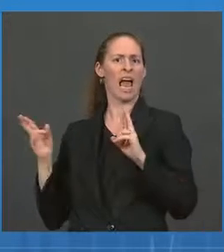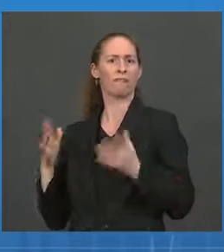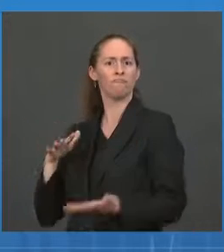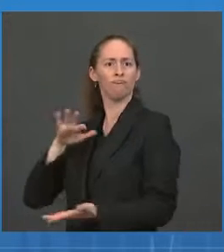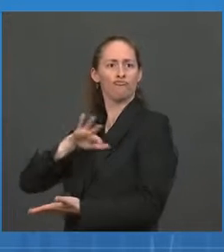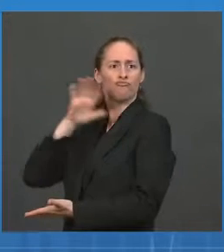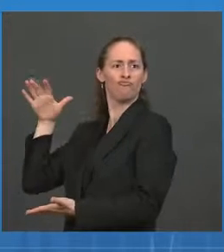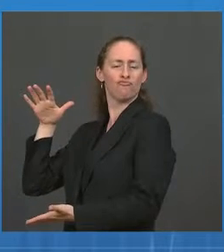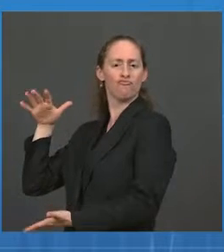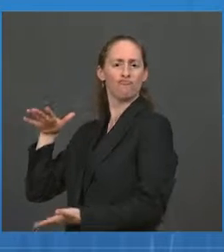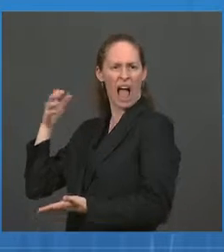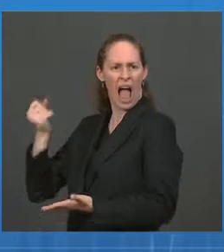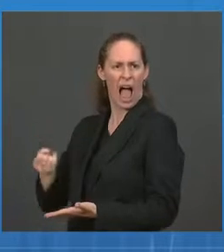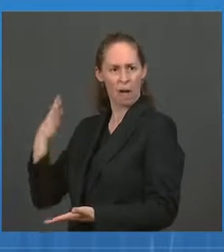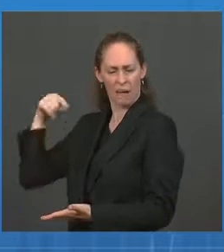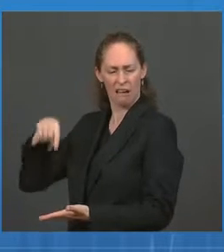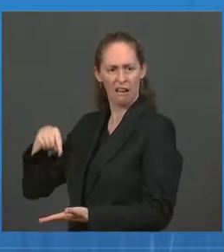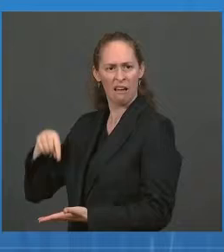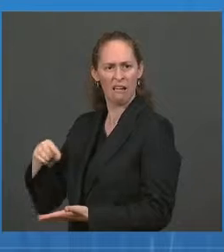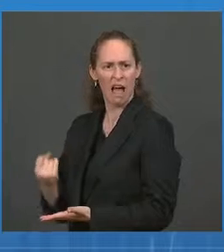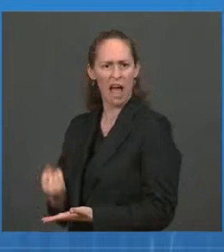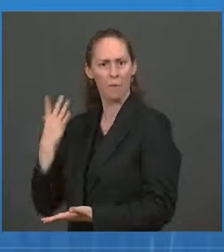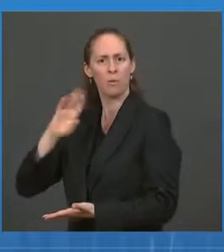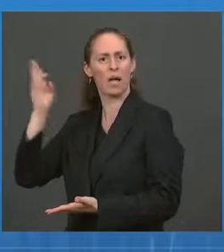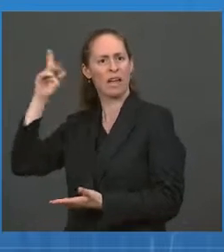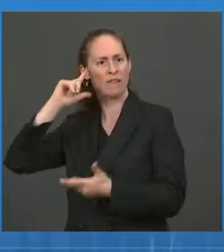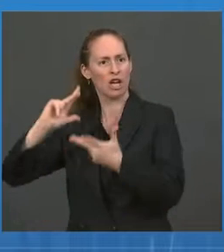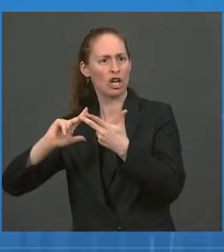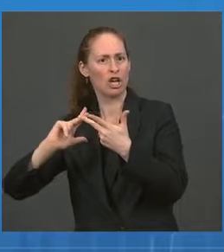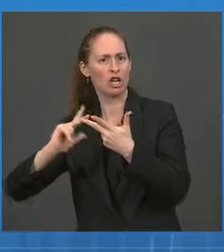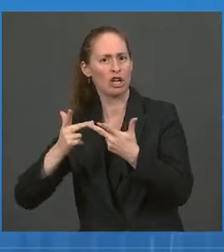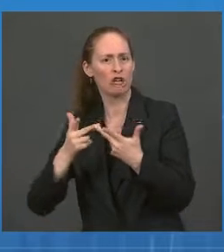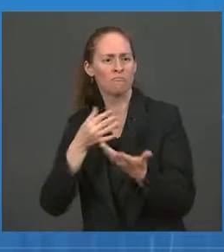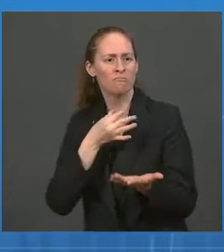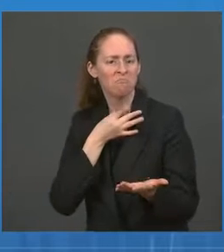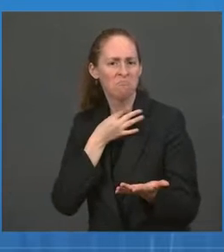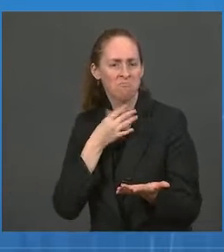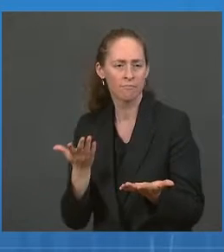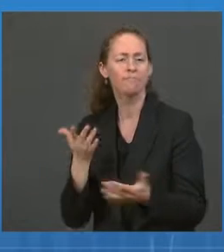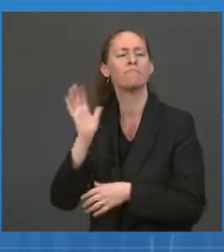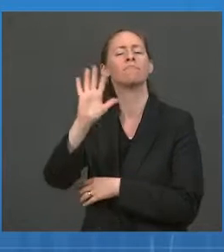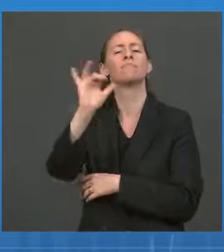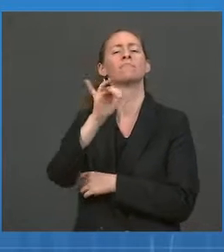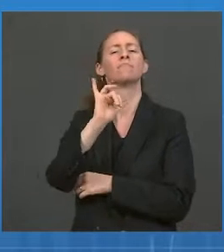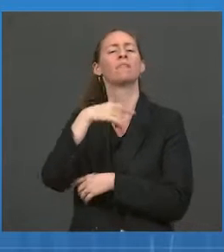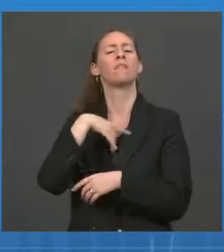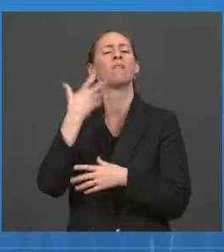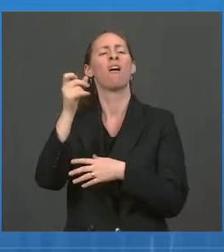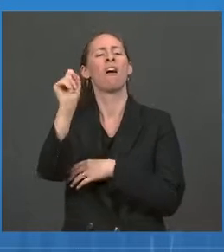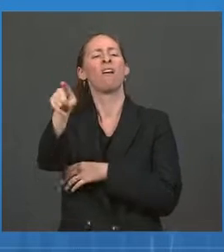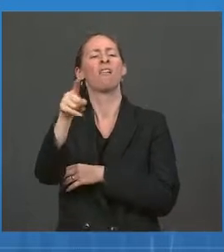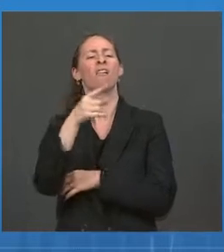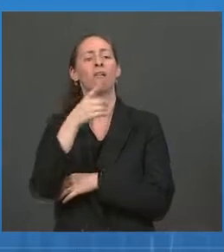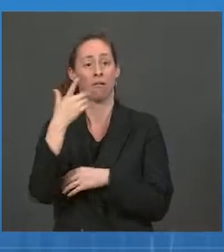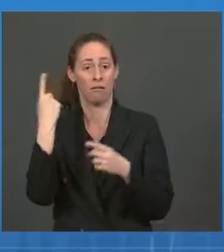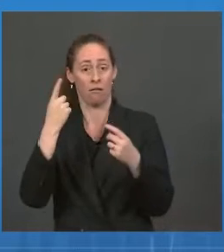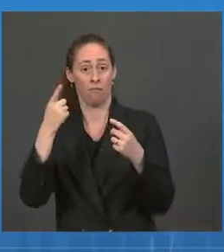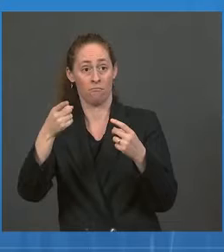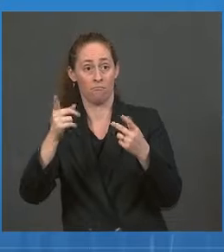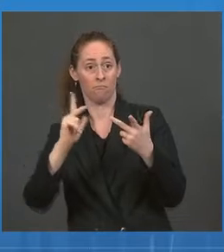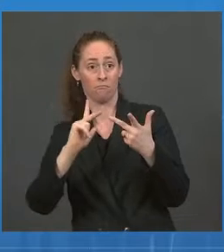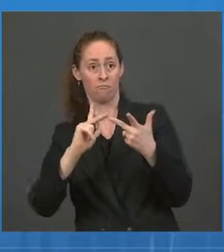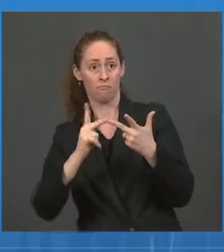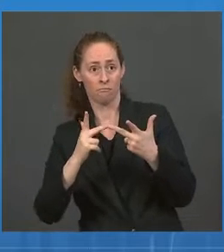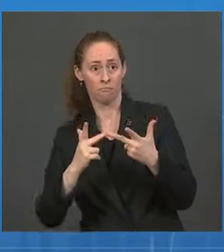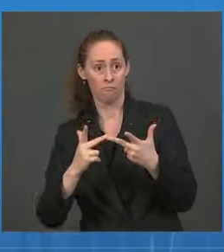looking forward to how many, what's the current U.S. stockpile? And then secondarily, should those boosters be approved? Should we expect